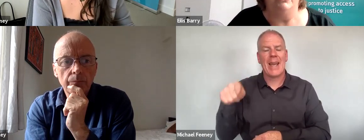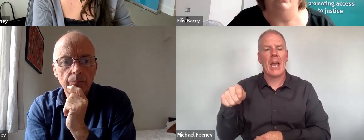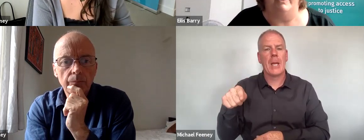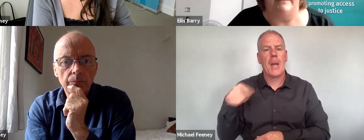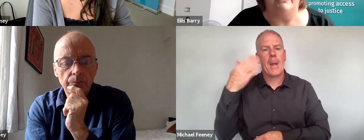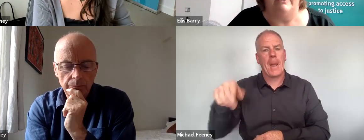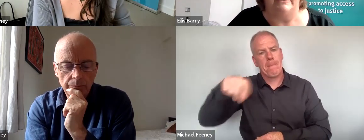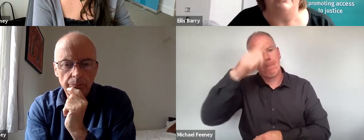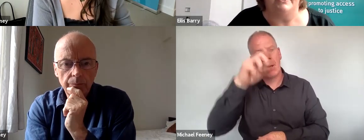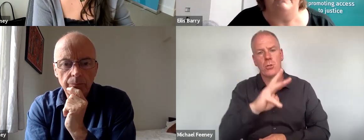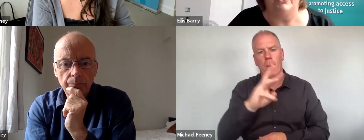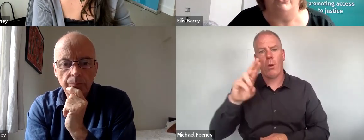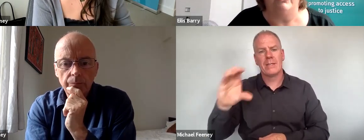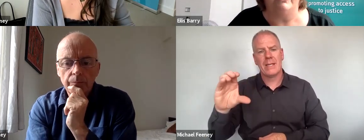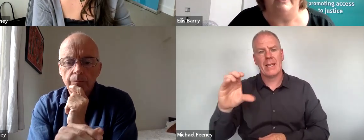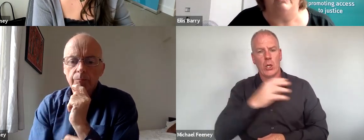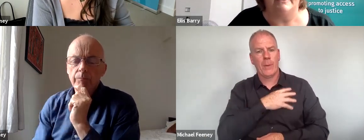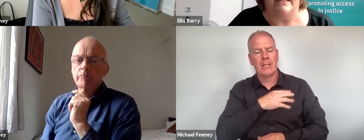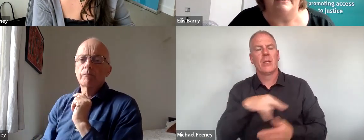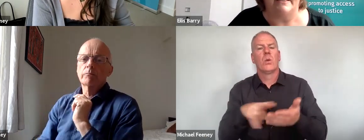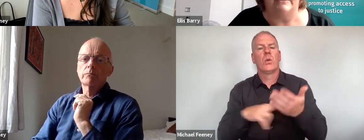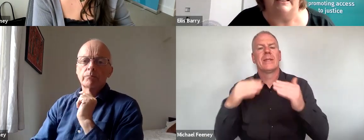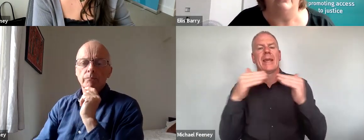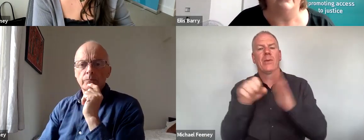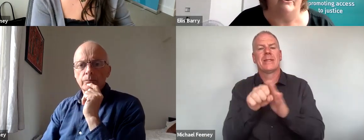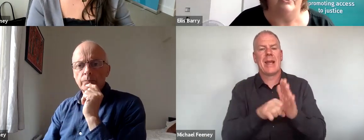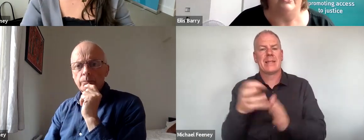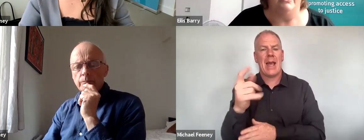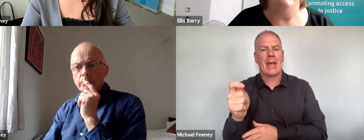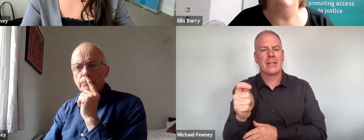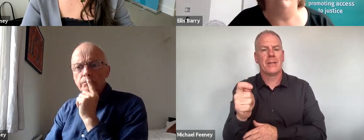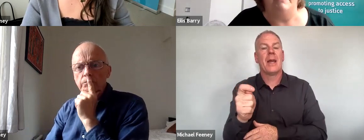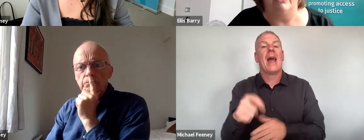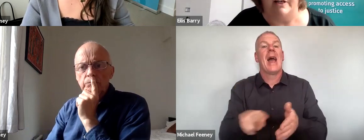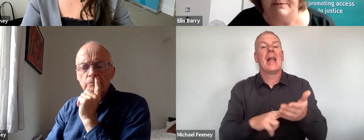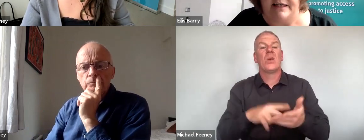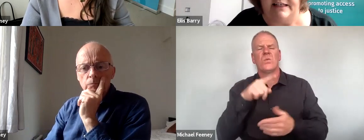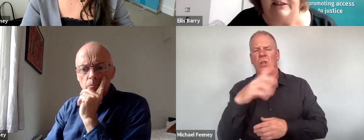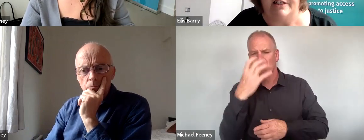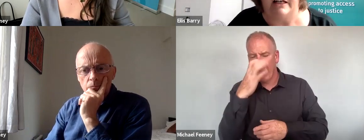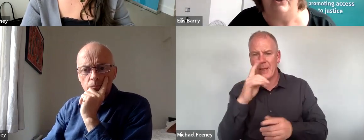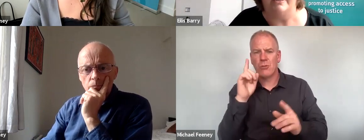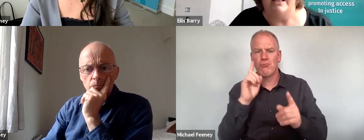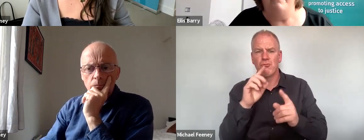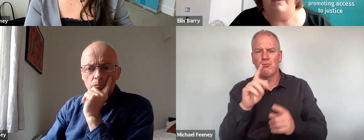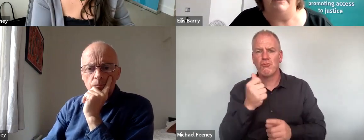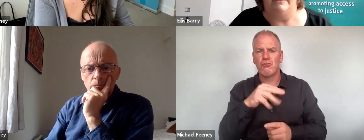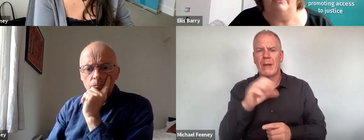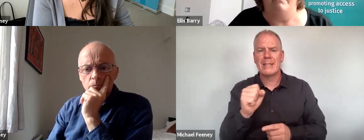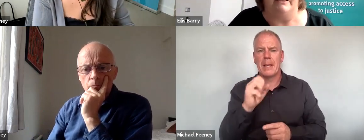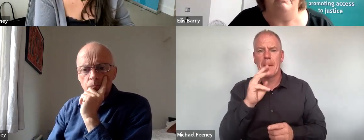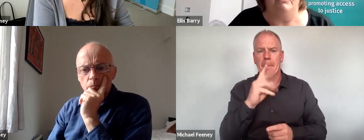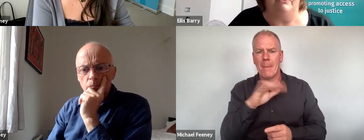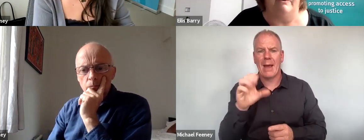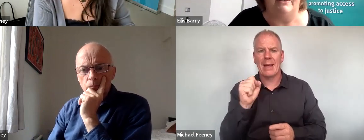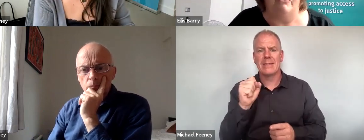claim to the Workplace Relations Commission under the Equal Status Act and assert that the criminal trespass legislation may be